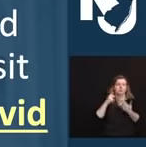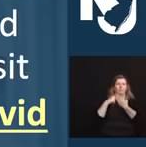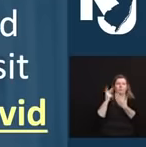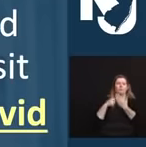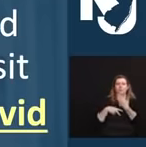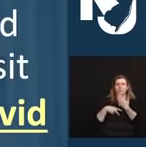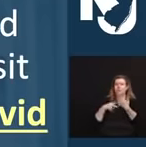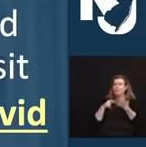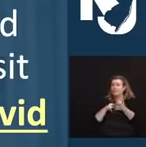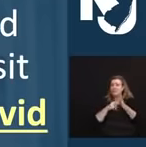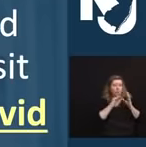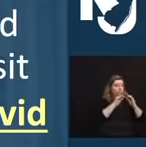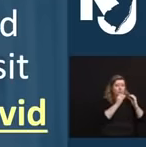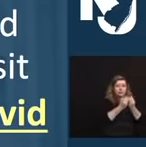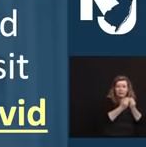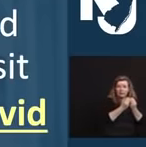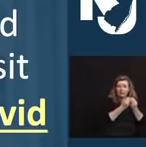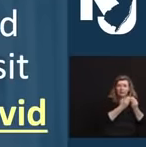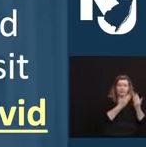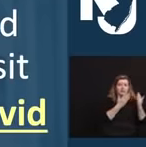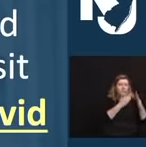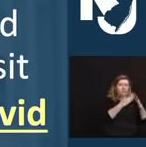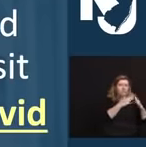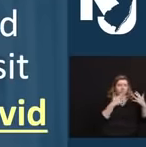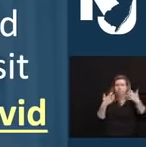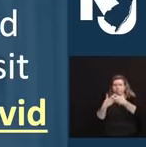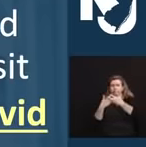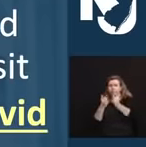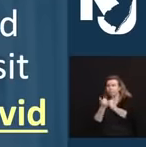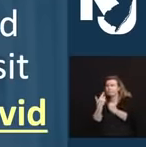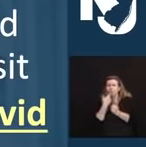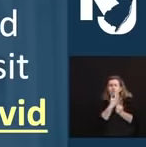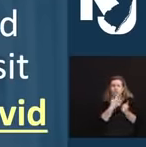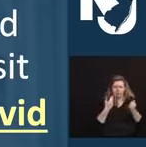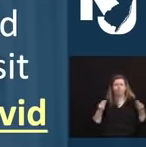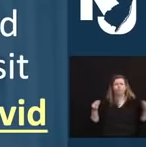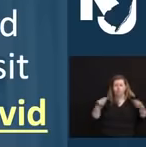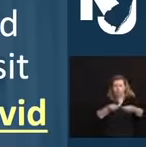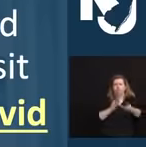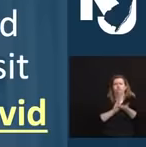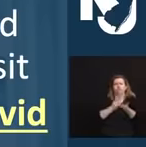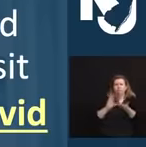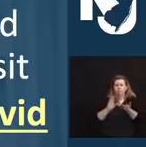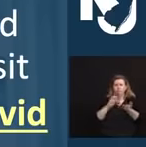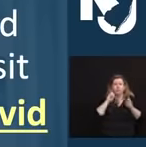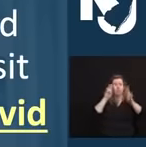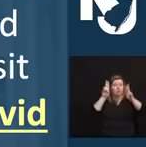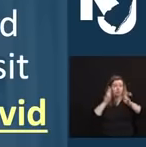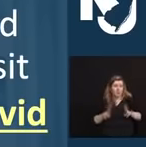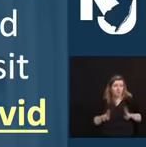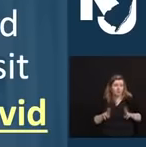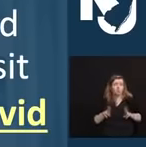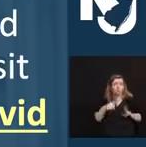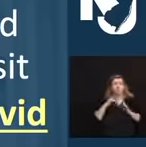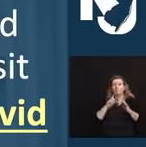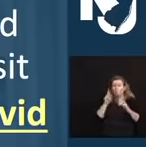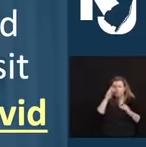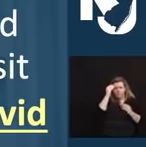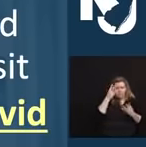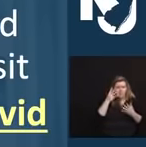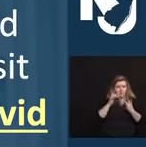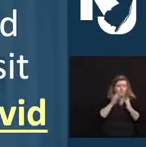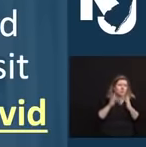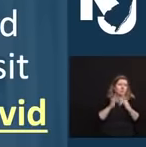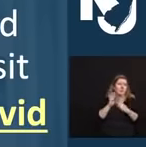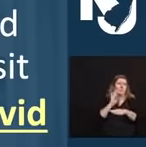is still open. For more information, go to that website, business.nj.gov slash COVID. Together, let's get our